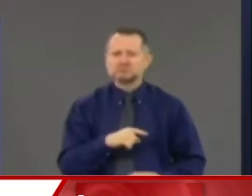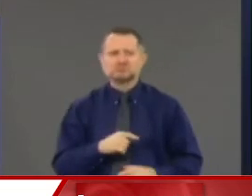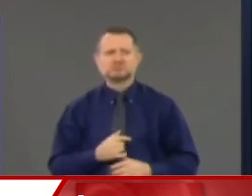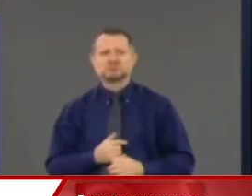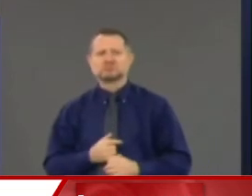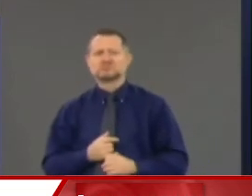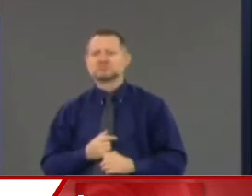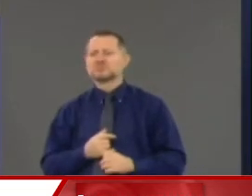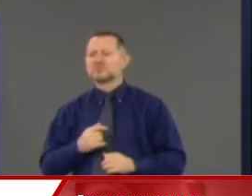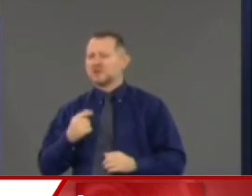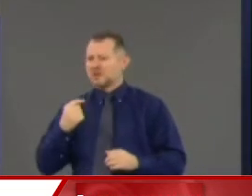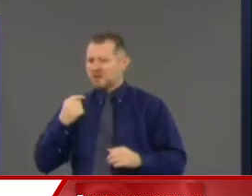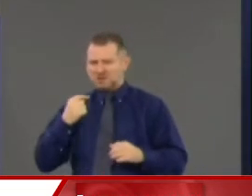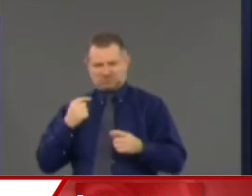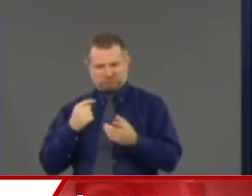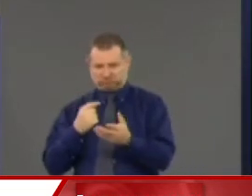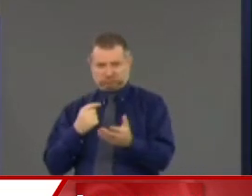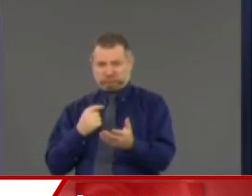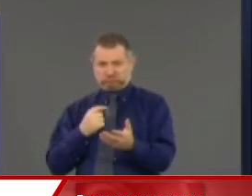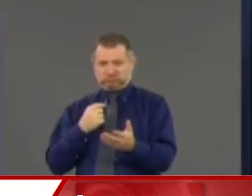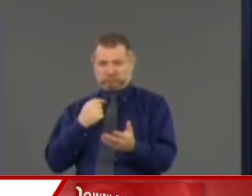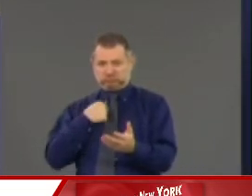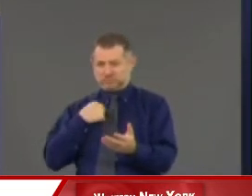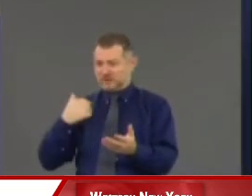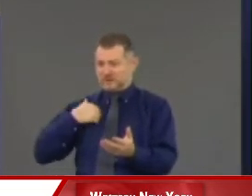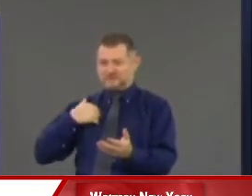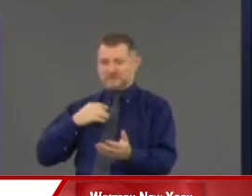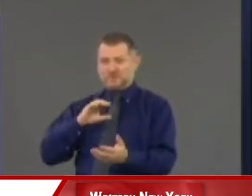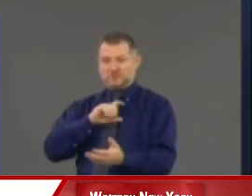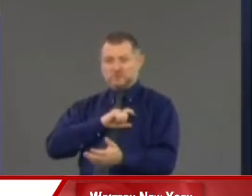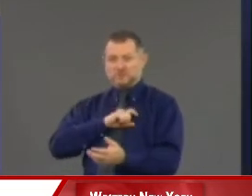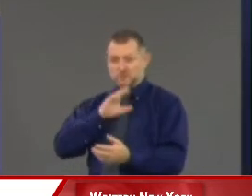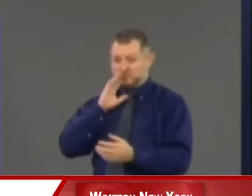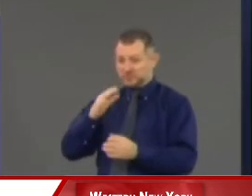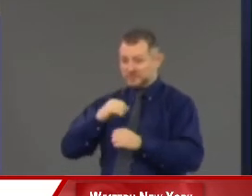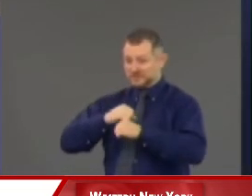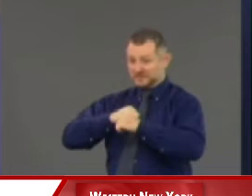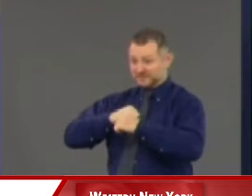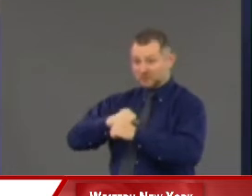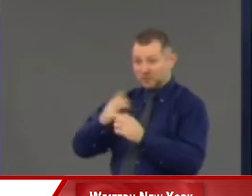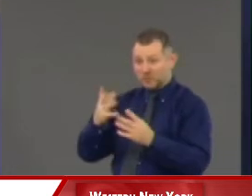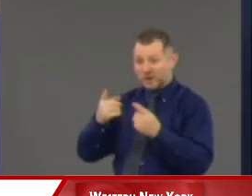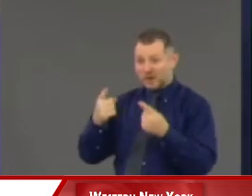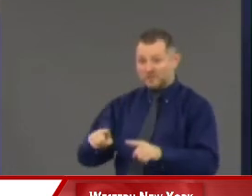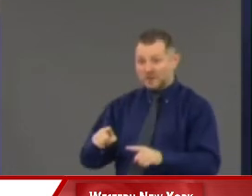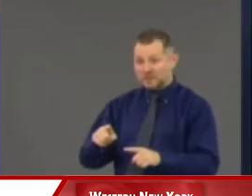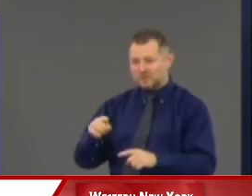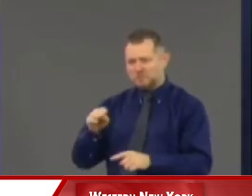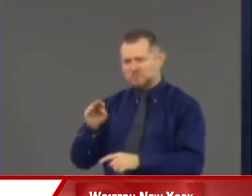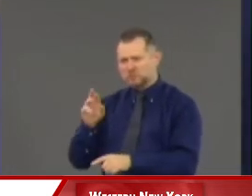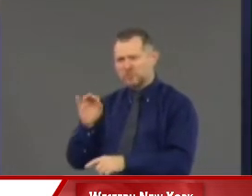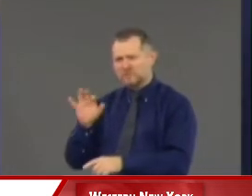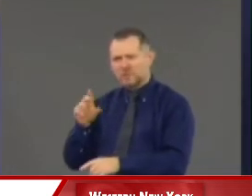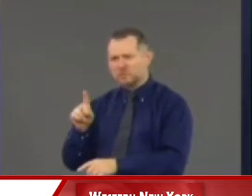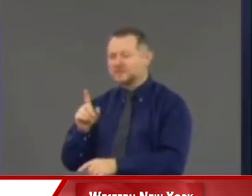there is no police officer who is going to defend what happened to Mr. Floyd. They're not.